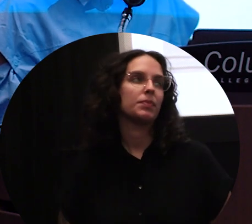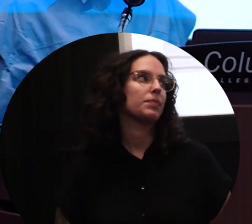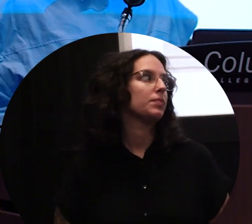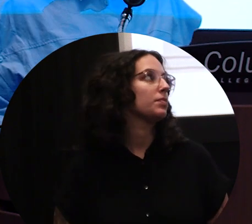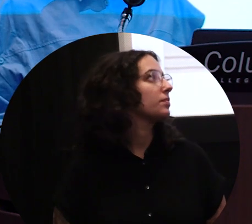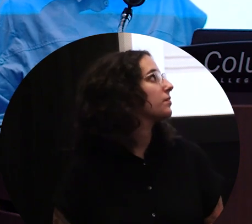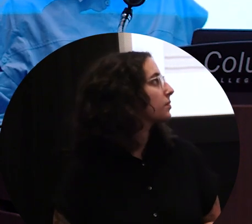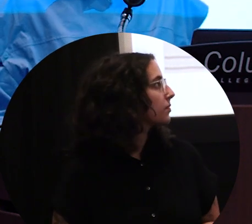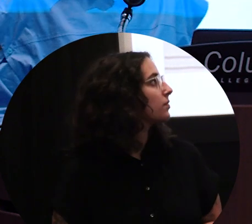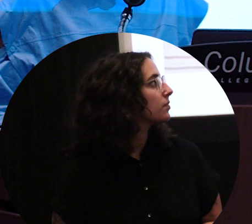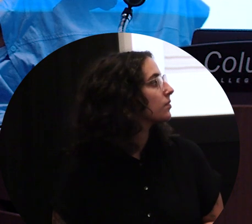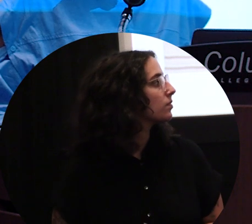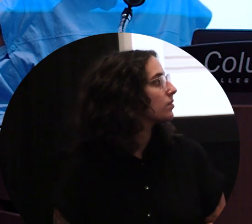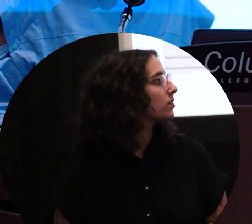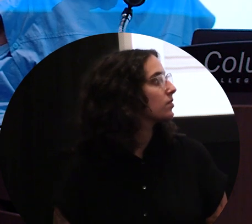Okay, so